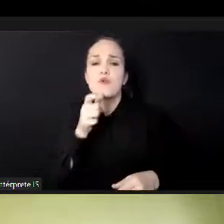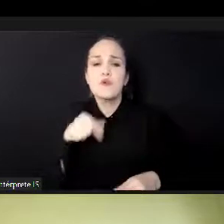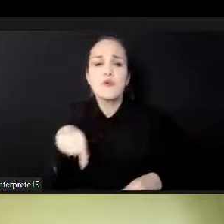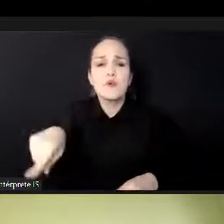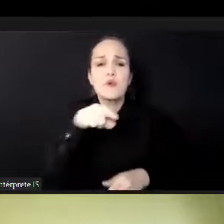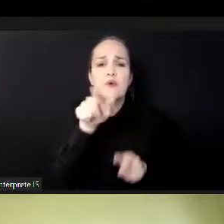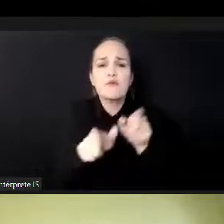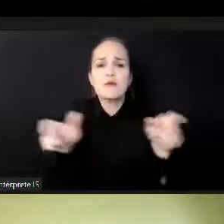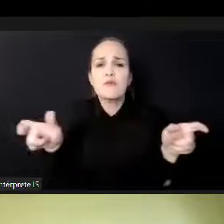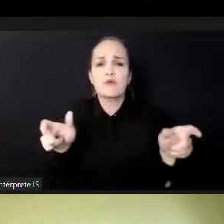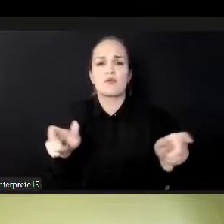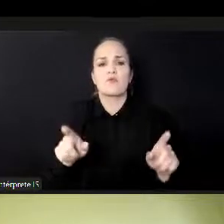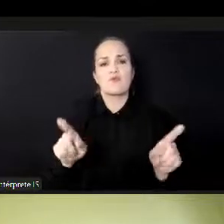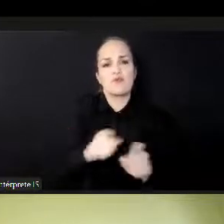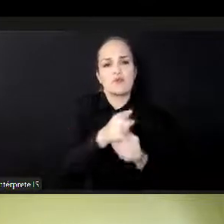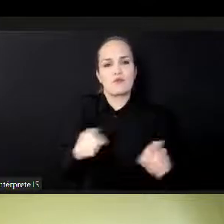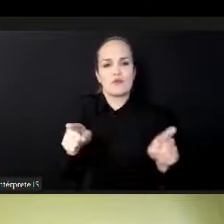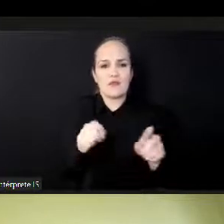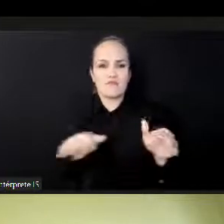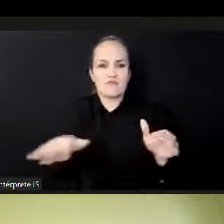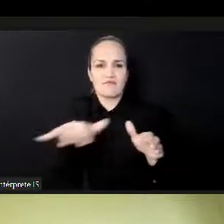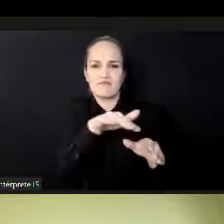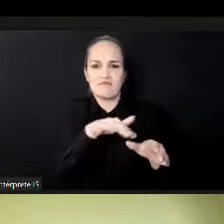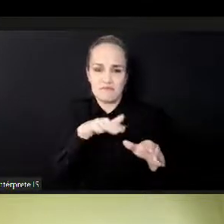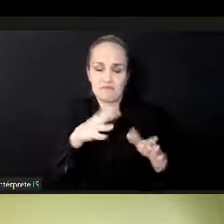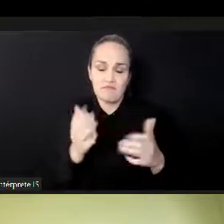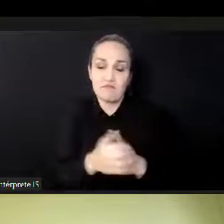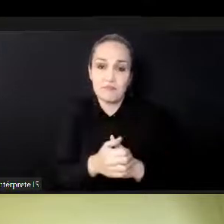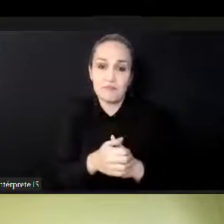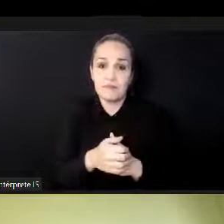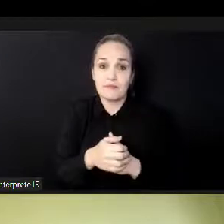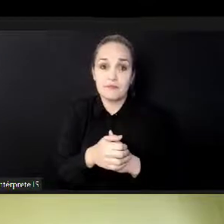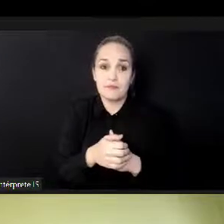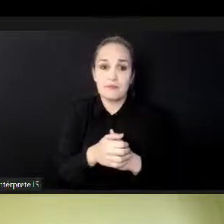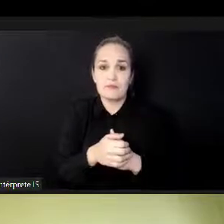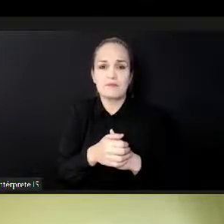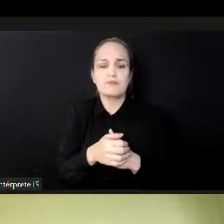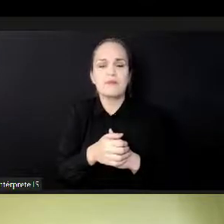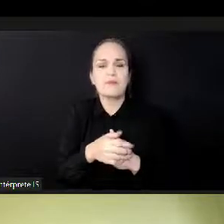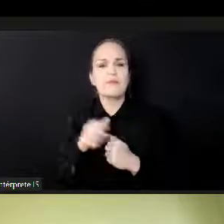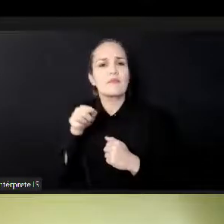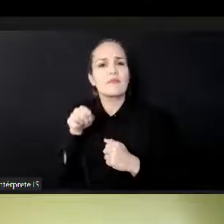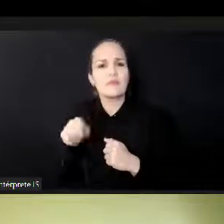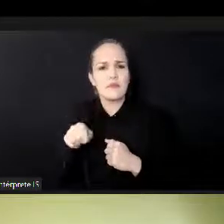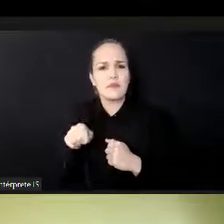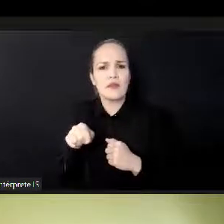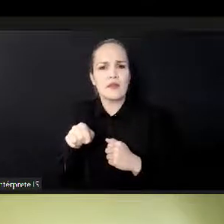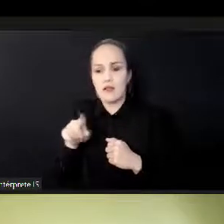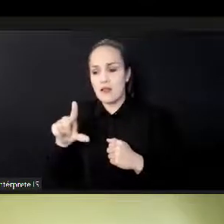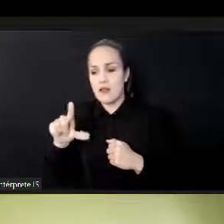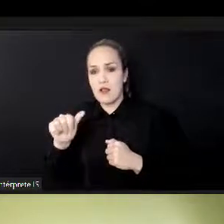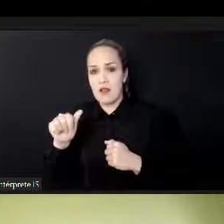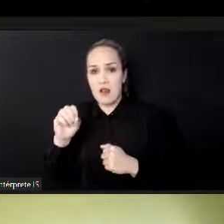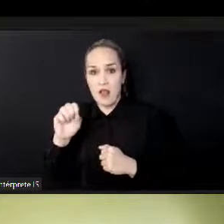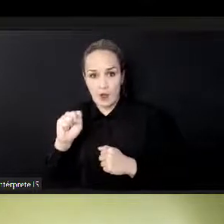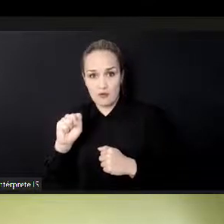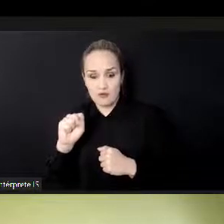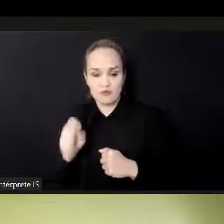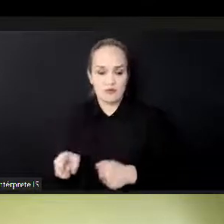Africa. I think we all, we all know, and many of our presenters have also stated very clearly, there is so much potential,